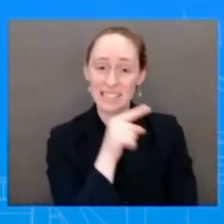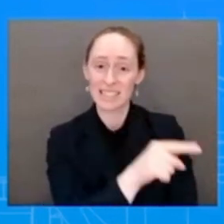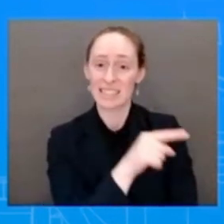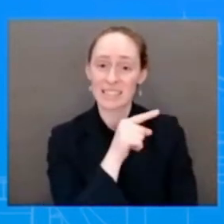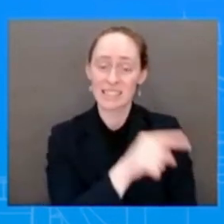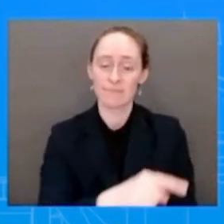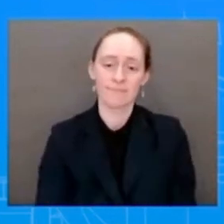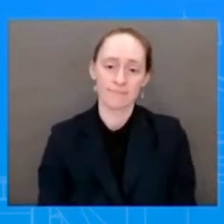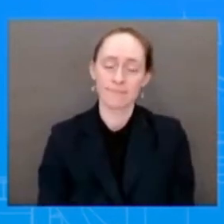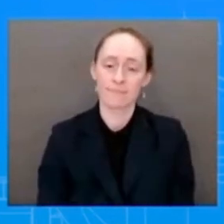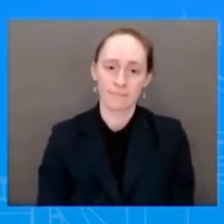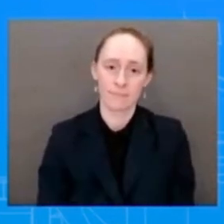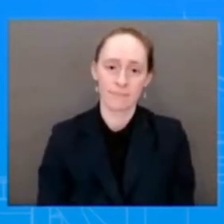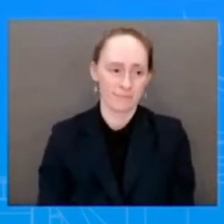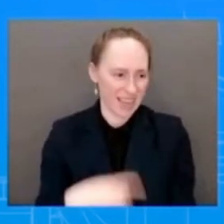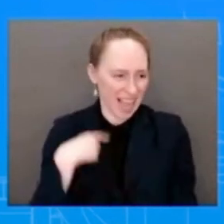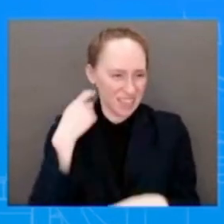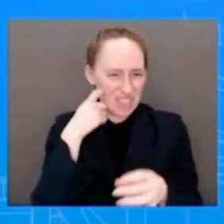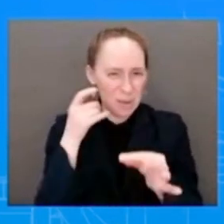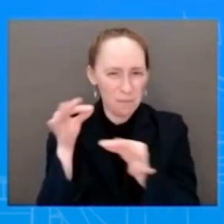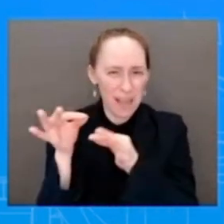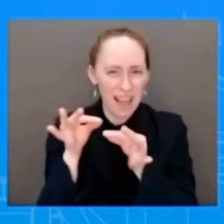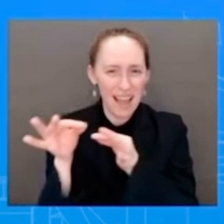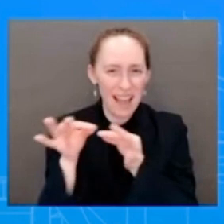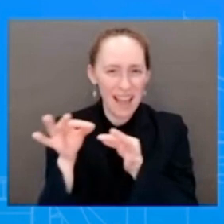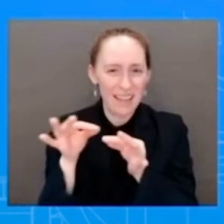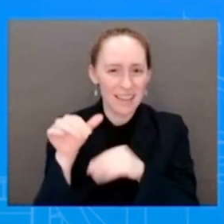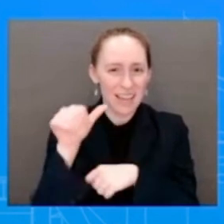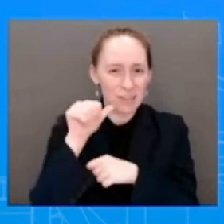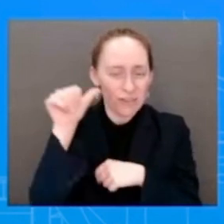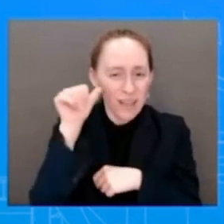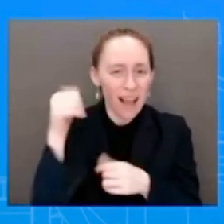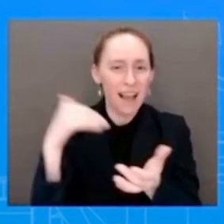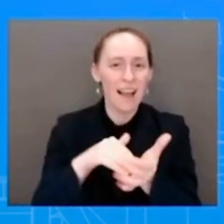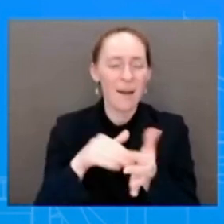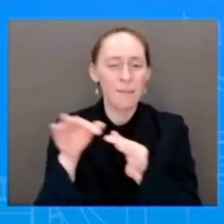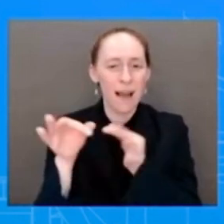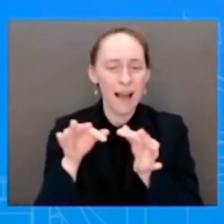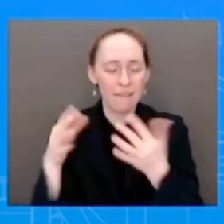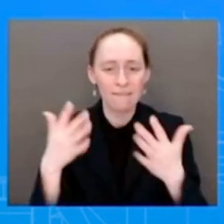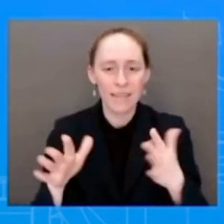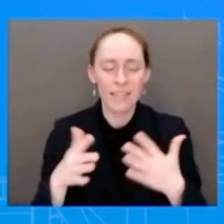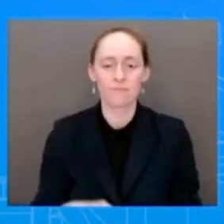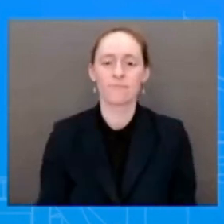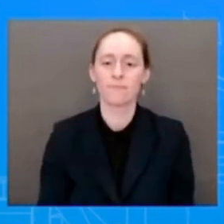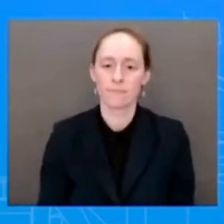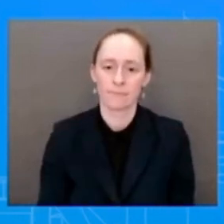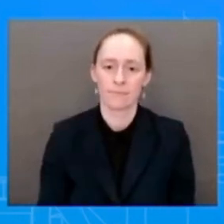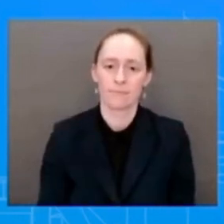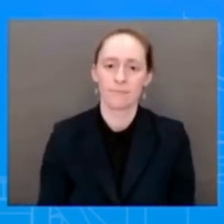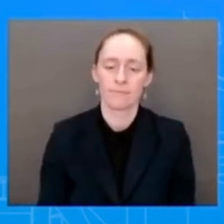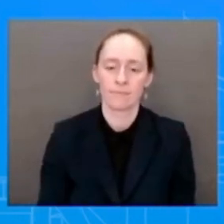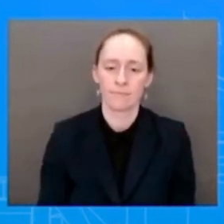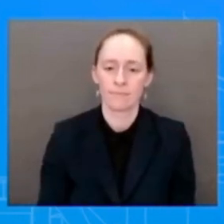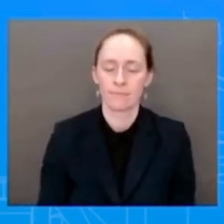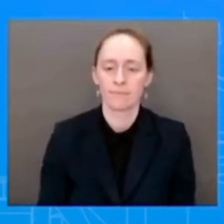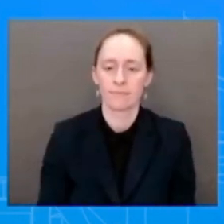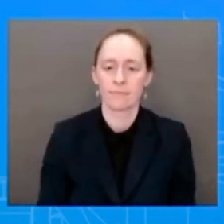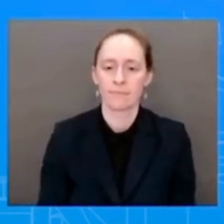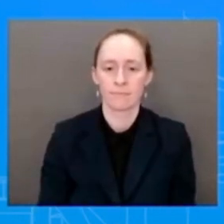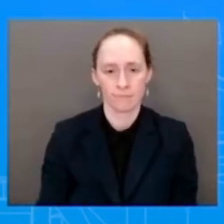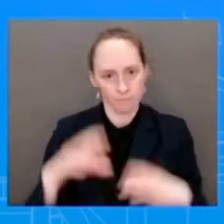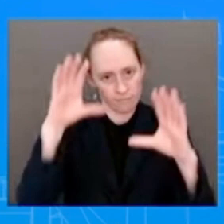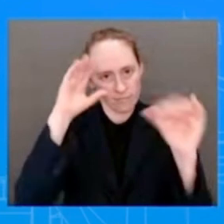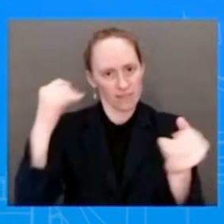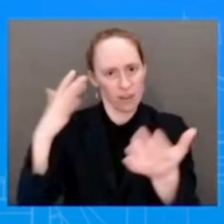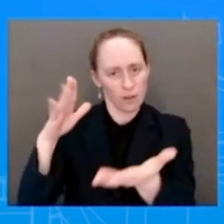out, I've laid it out yesterday, I laid it out just now, the President took executive action, but that's on the federal level, and when you think about law